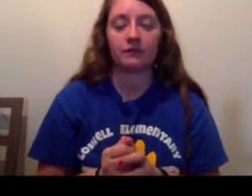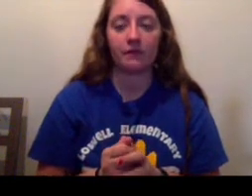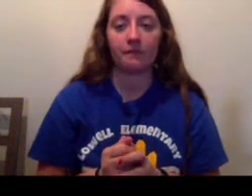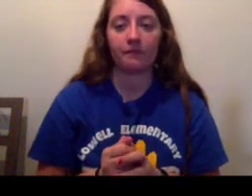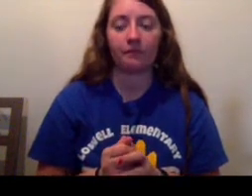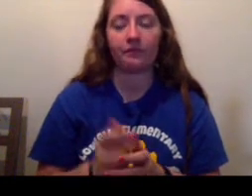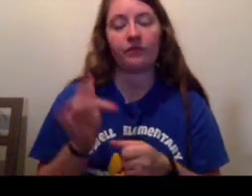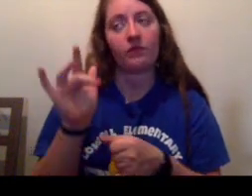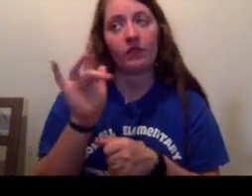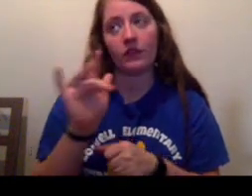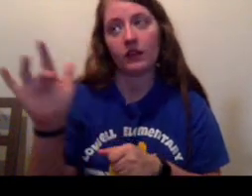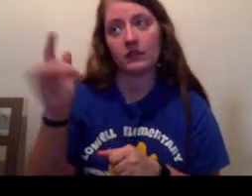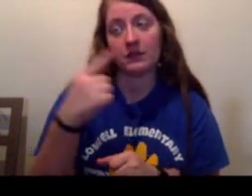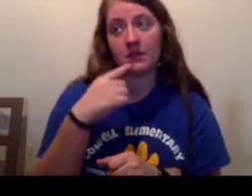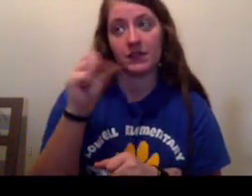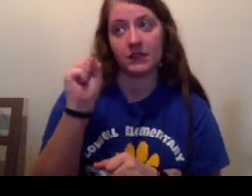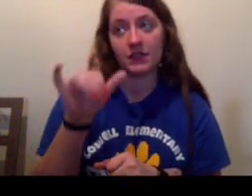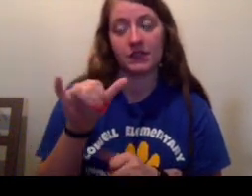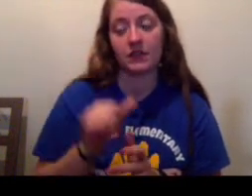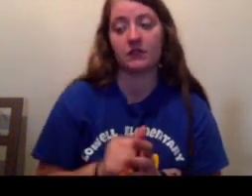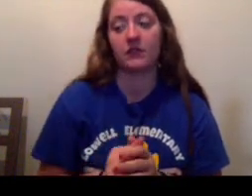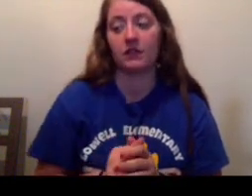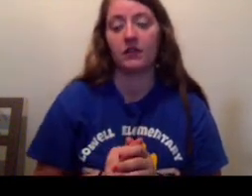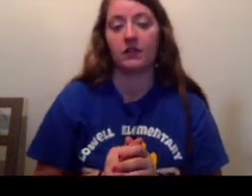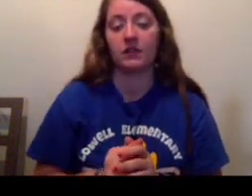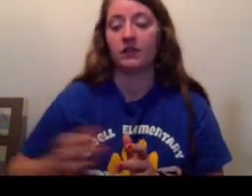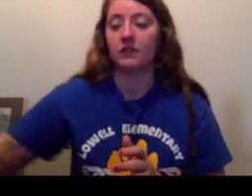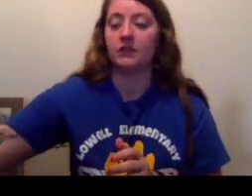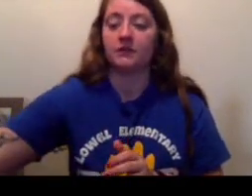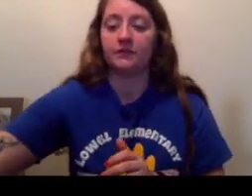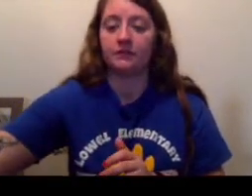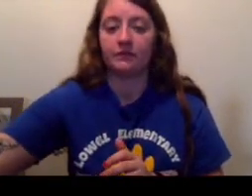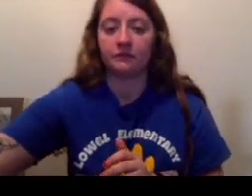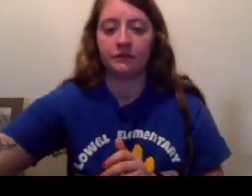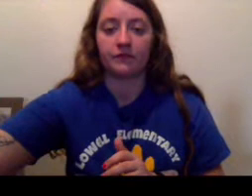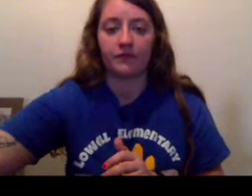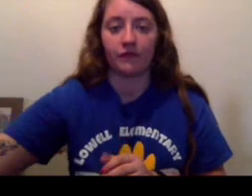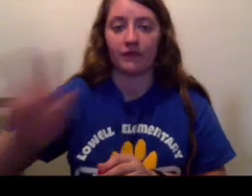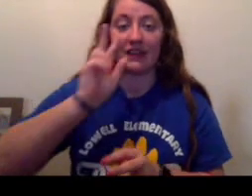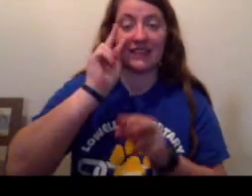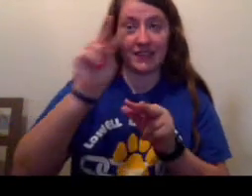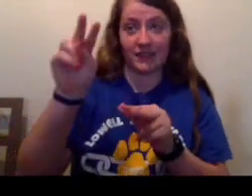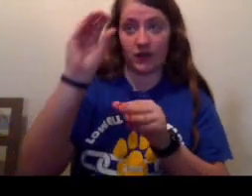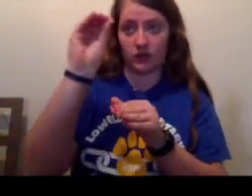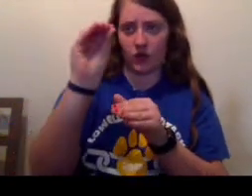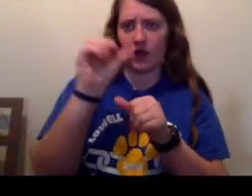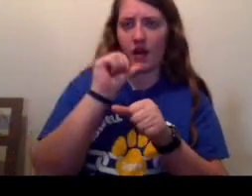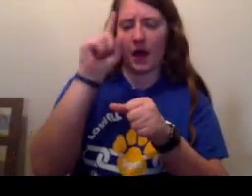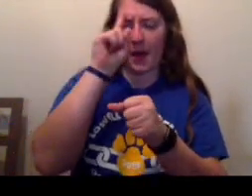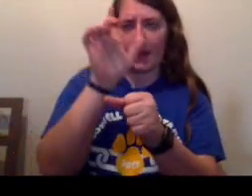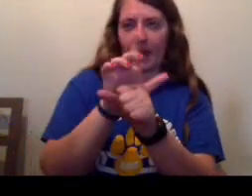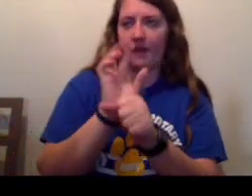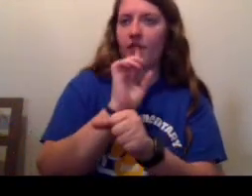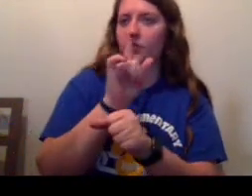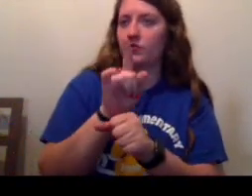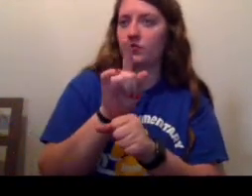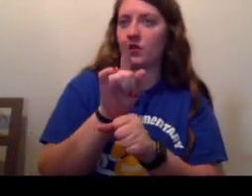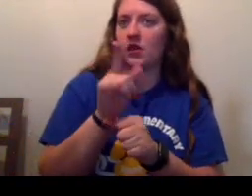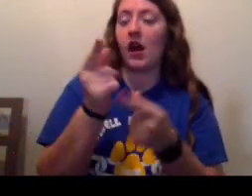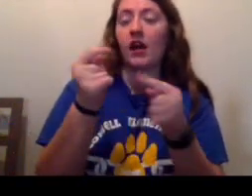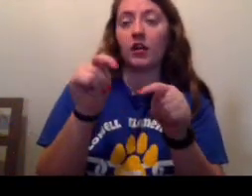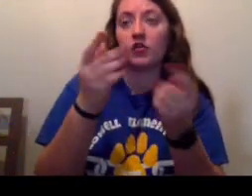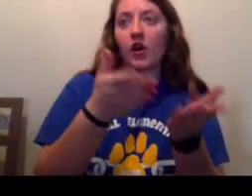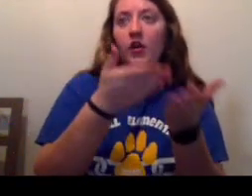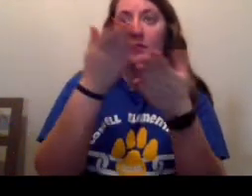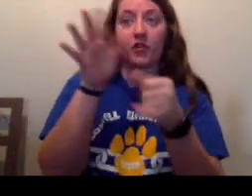It's empty, said Stanley. He stared at Zero, not quite believing that he was real. I tried to